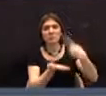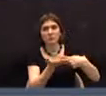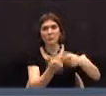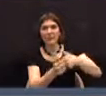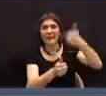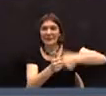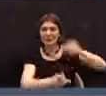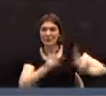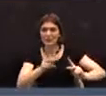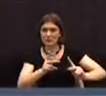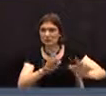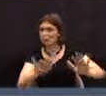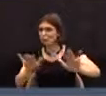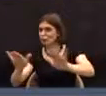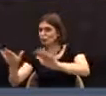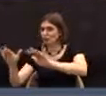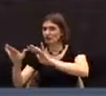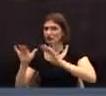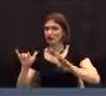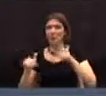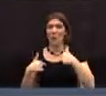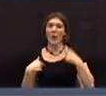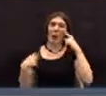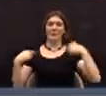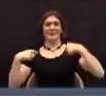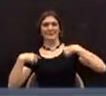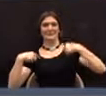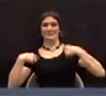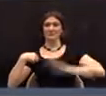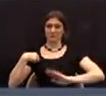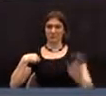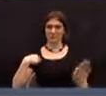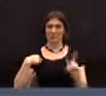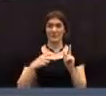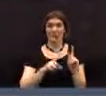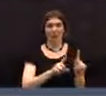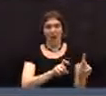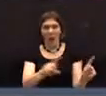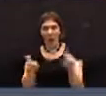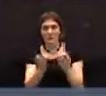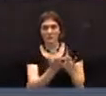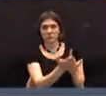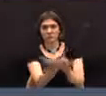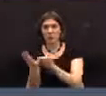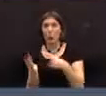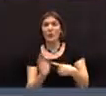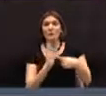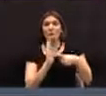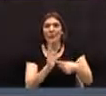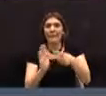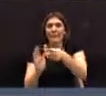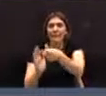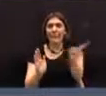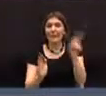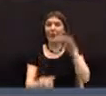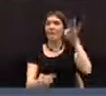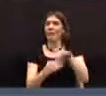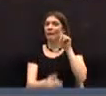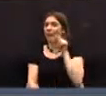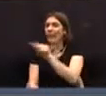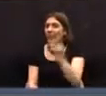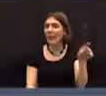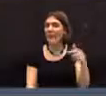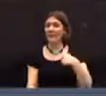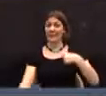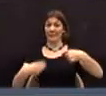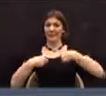with all the people that they can and attend as many budget discussions in all the budget